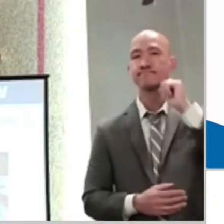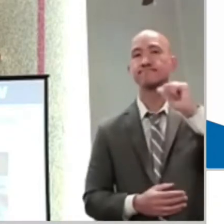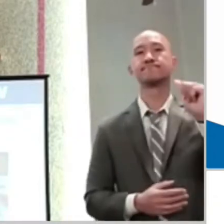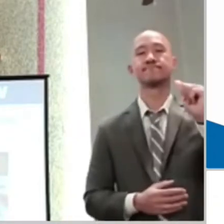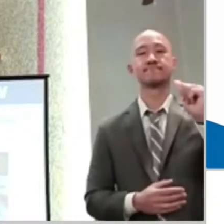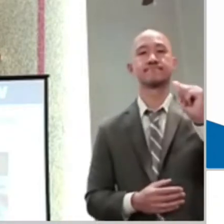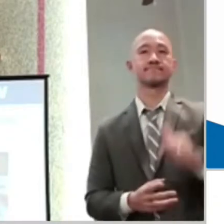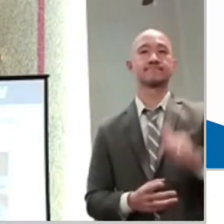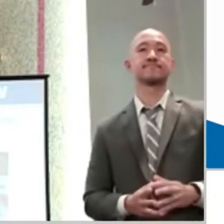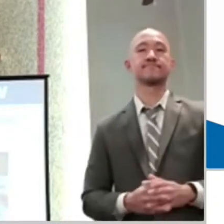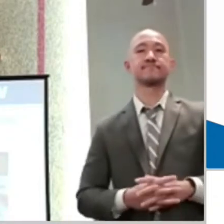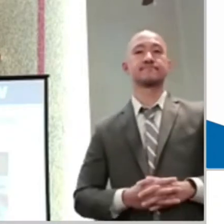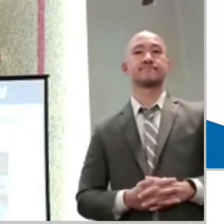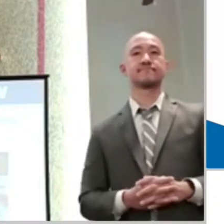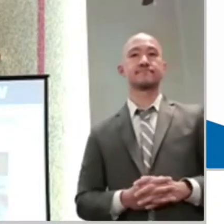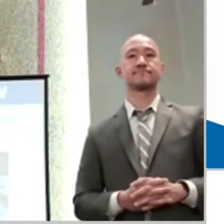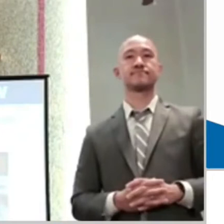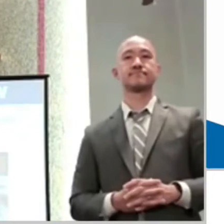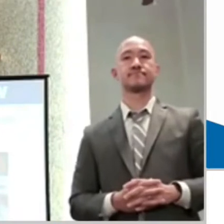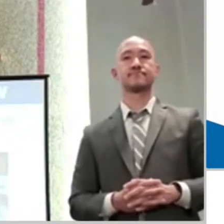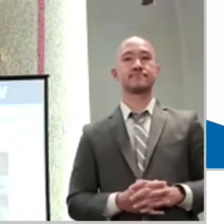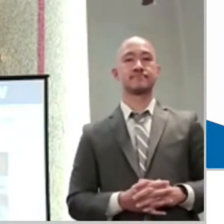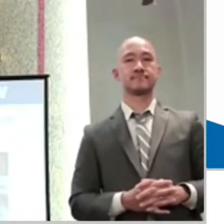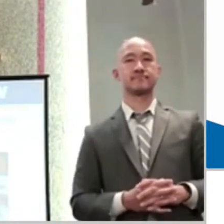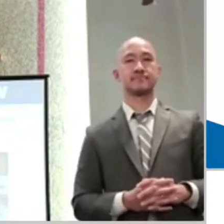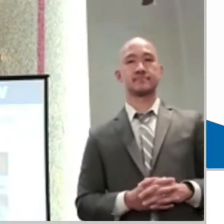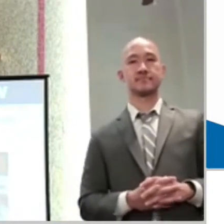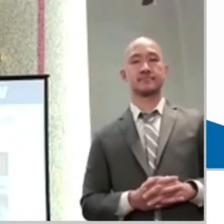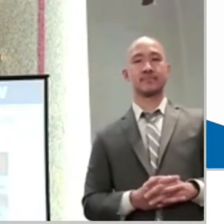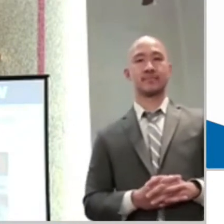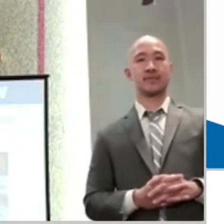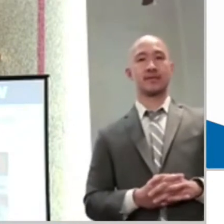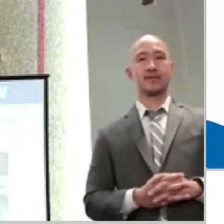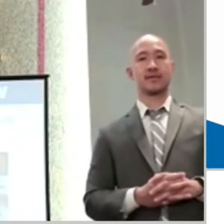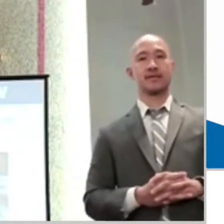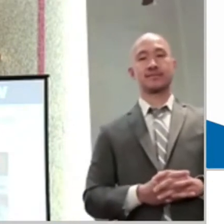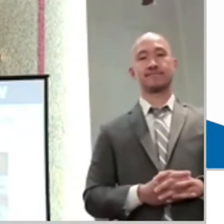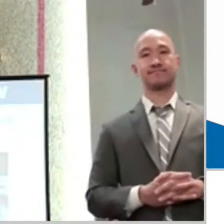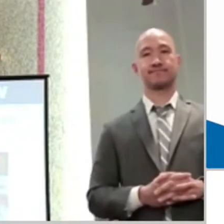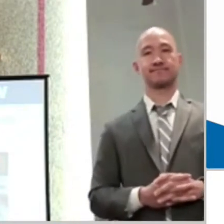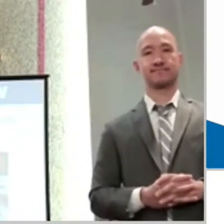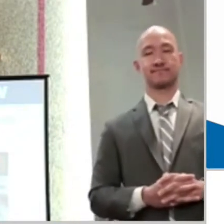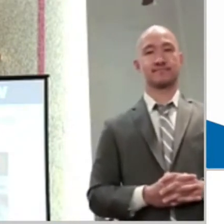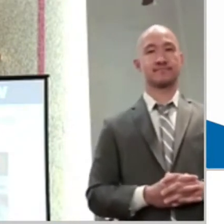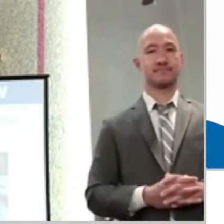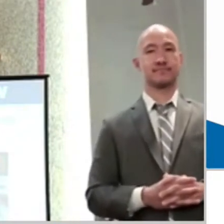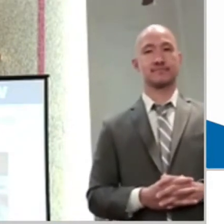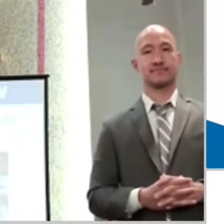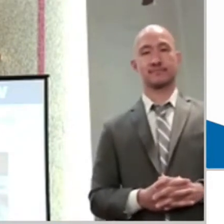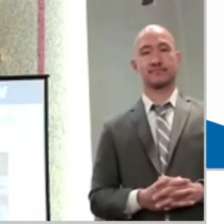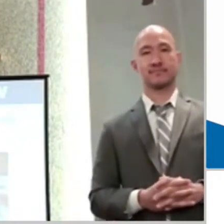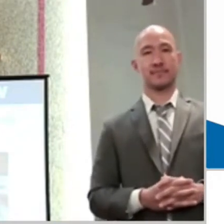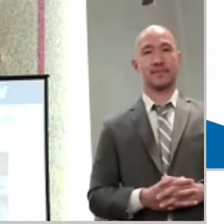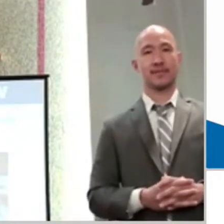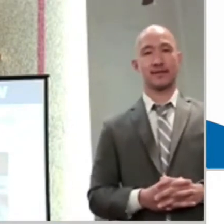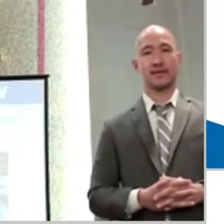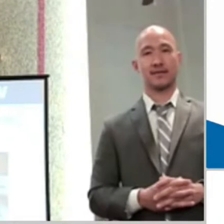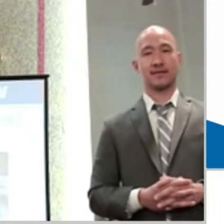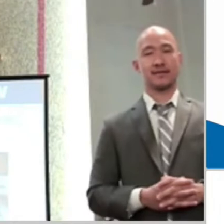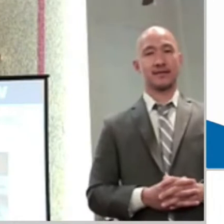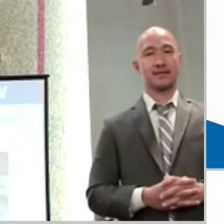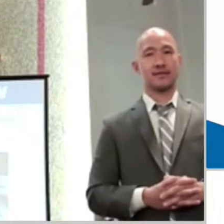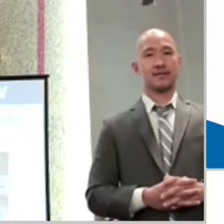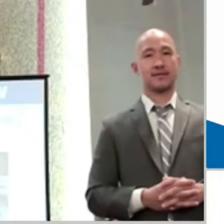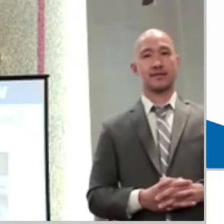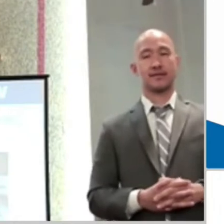your relationship with the Father. Am I worthy to be in this kingdom? Do I realize whose supper I'm